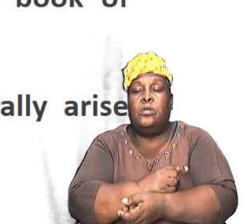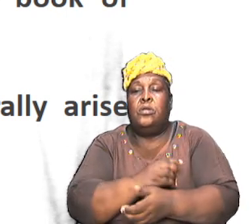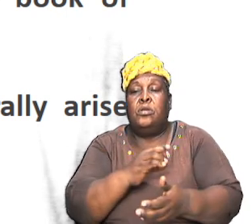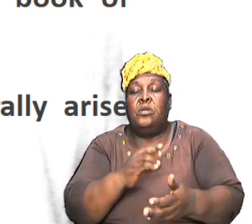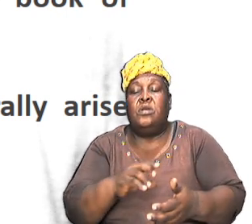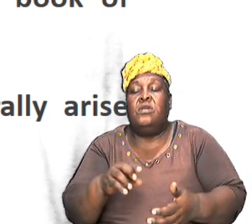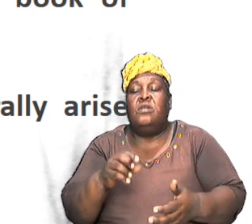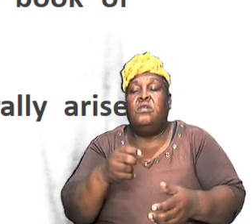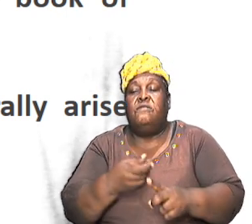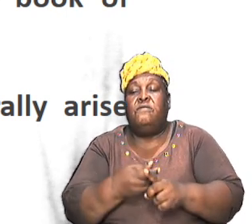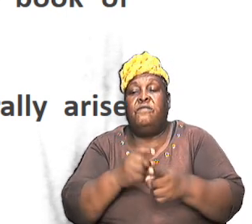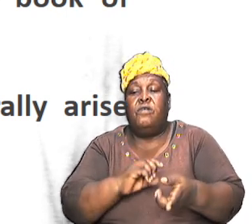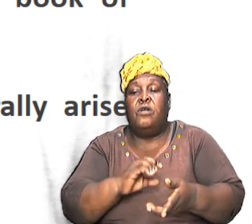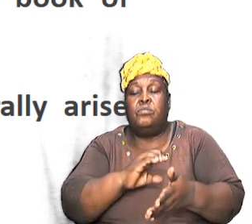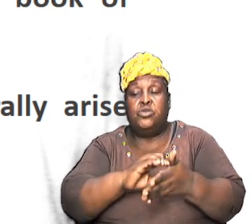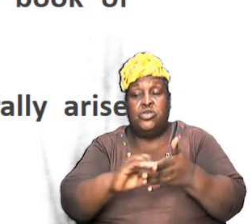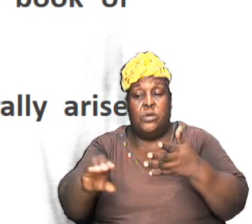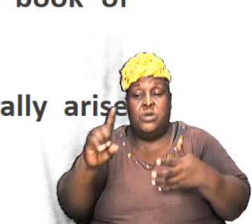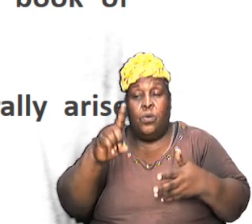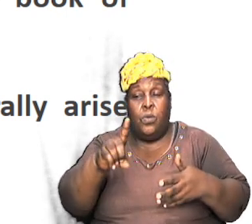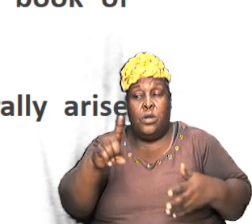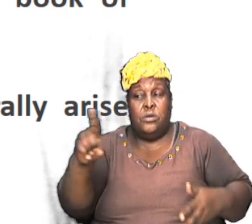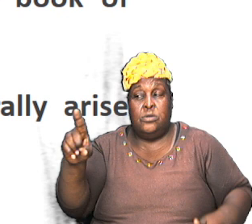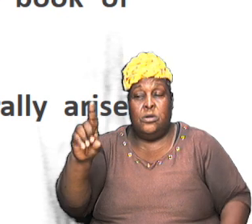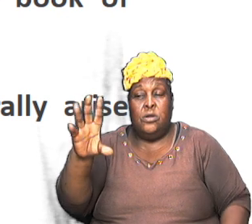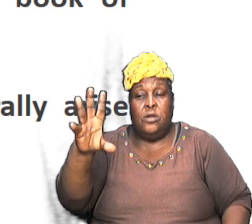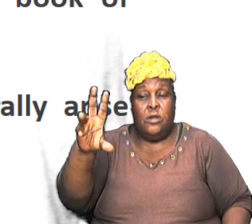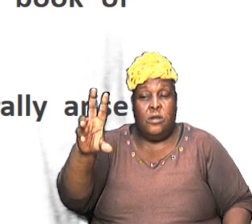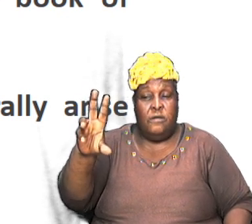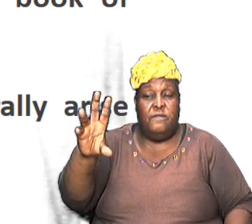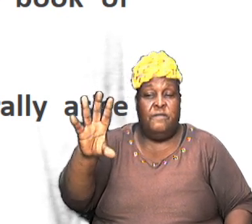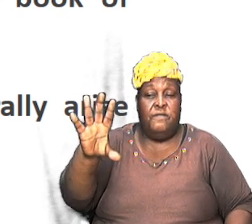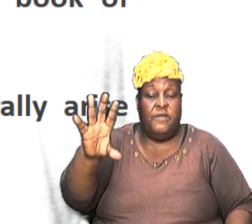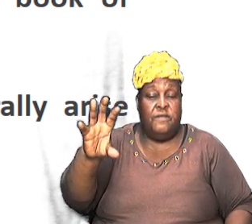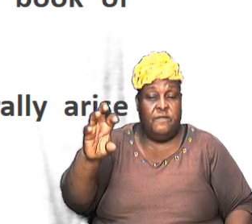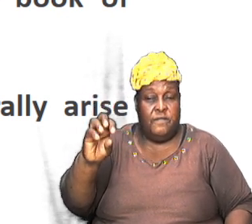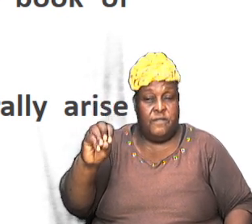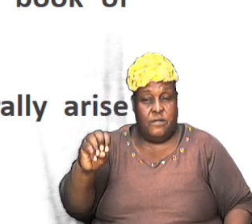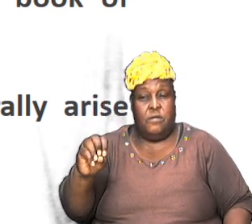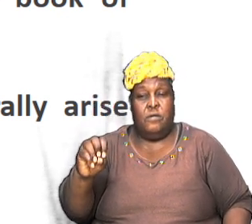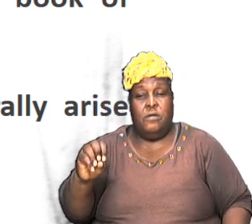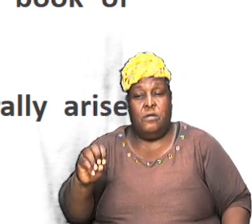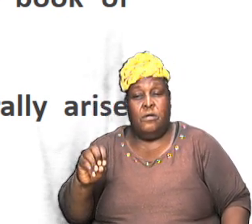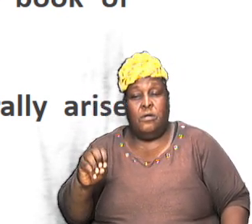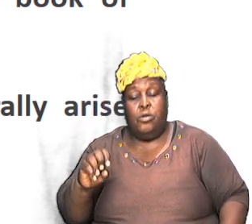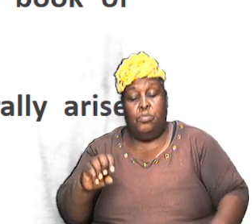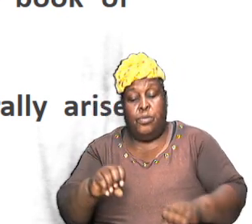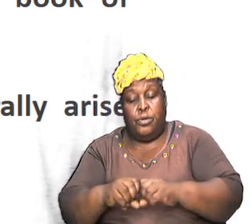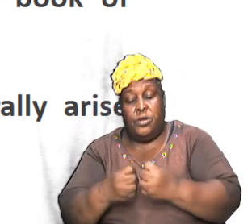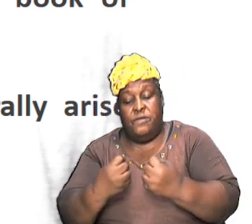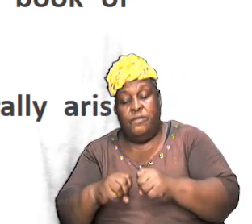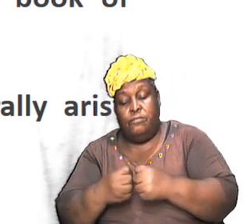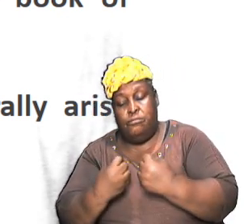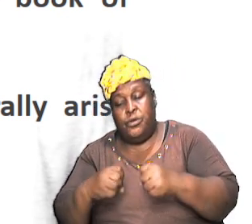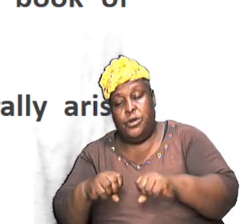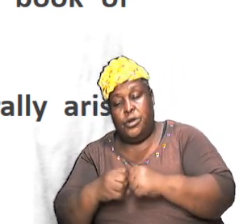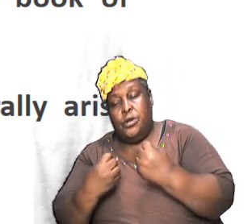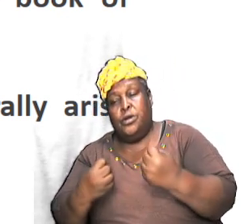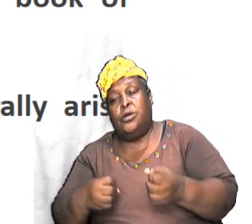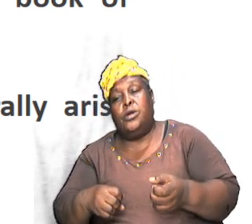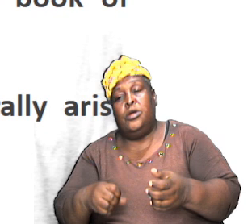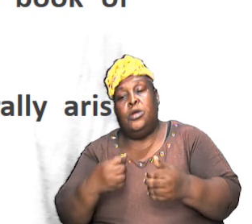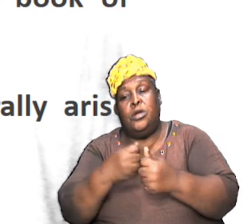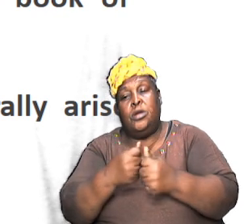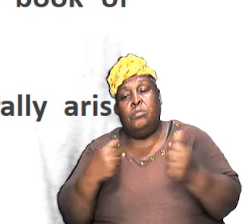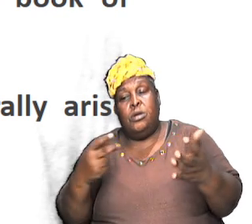the breakdown that I showed just now as to what happened in chapters 1 and 2 and chapter 3 and it kind of